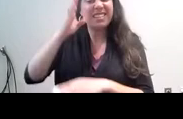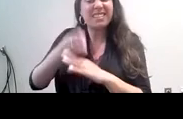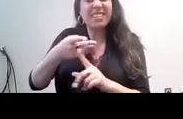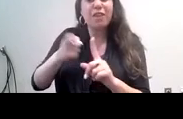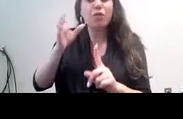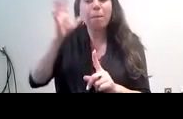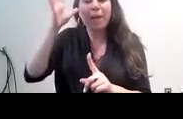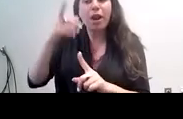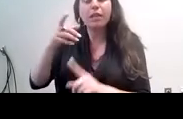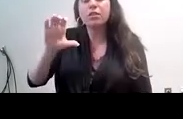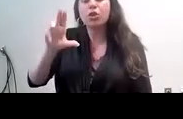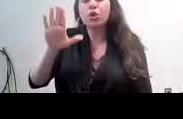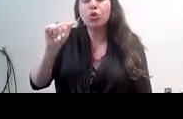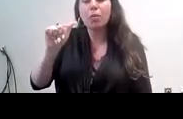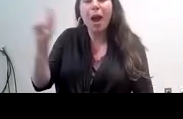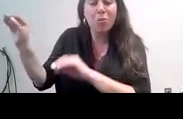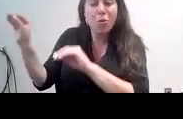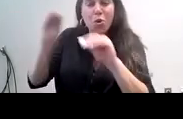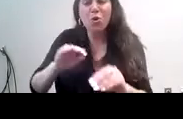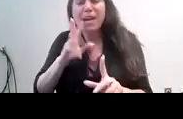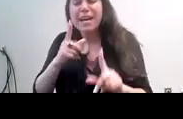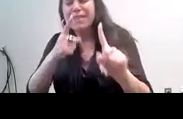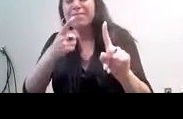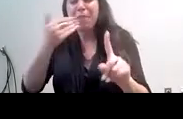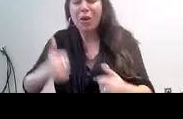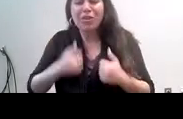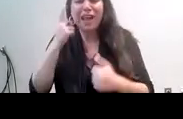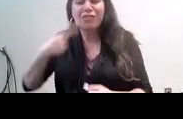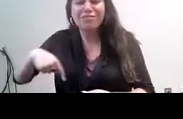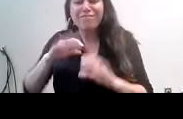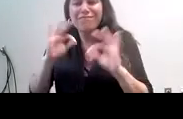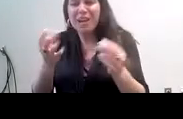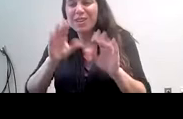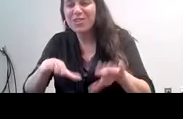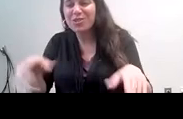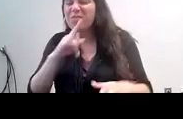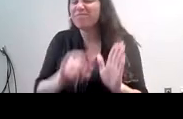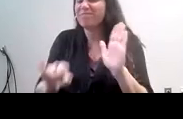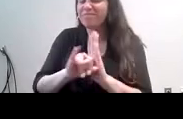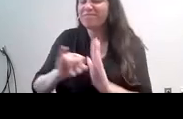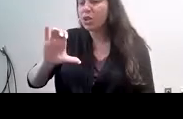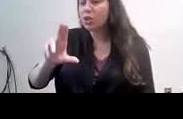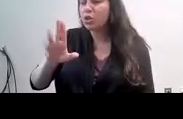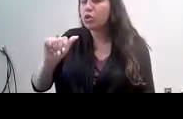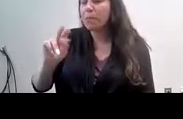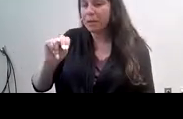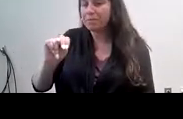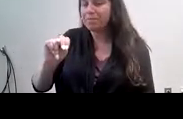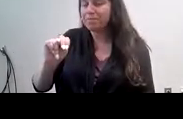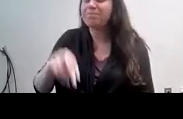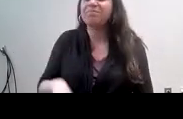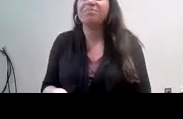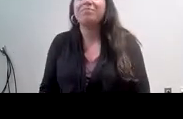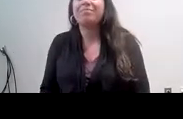Cuba, hoping to make a new and better life for themselves and their children. He identifies himself as Cuban. From that vantage point, Dr.